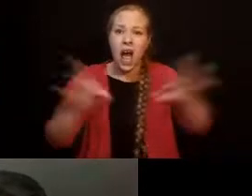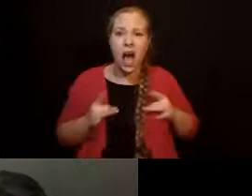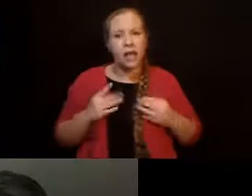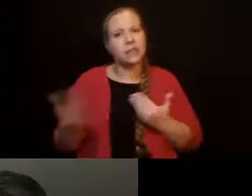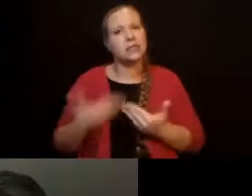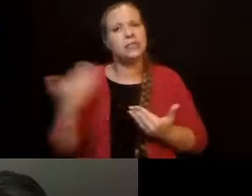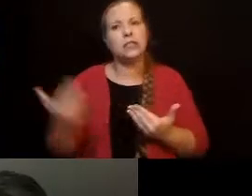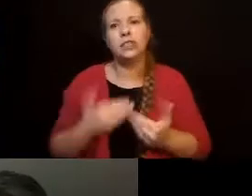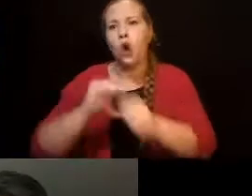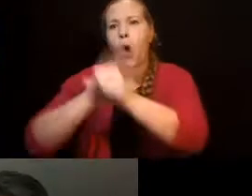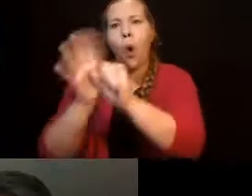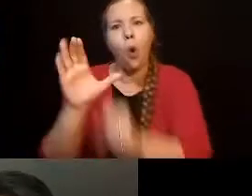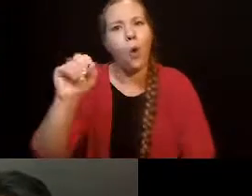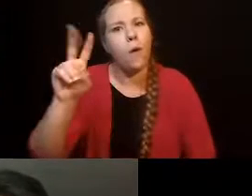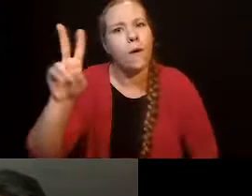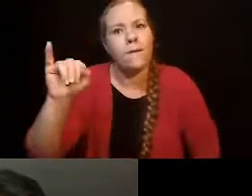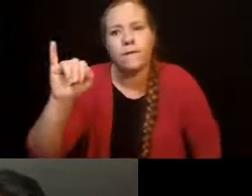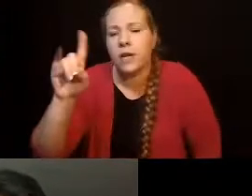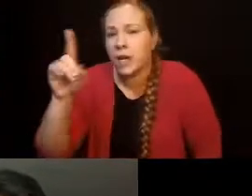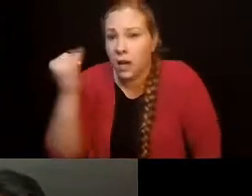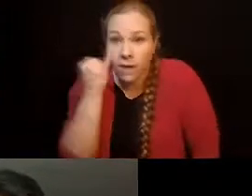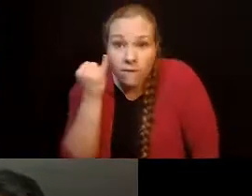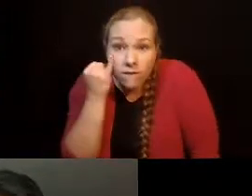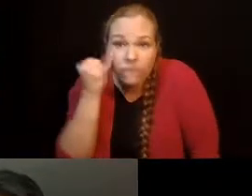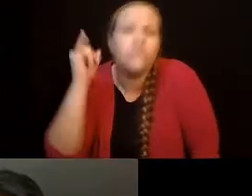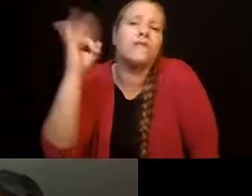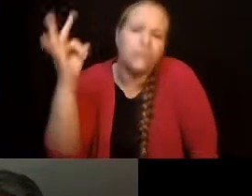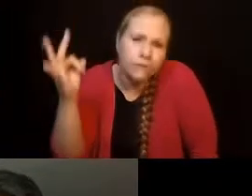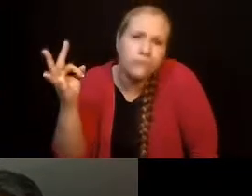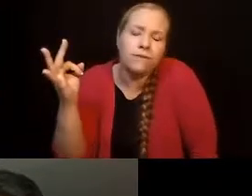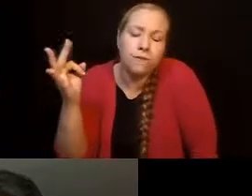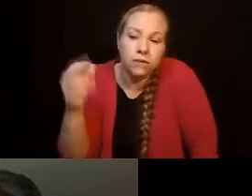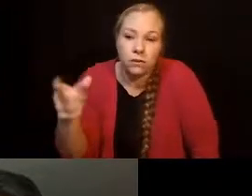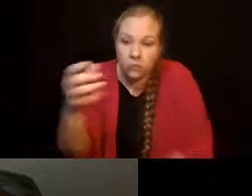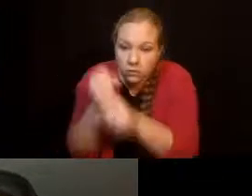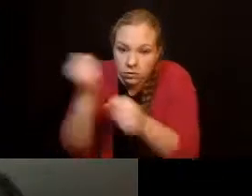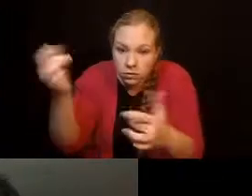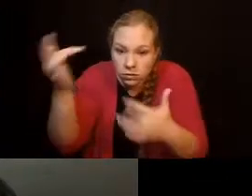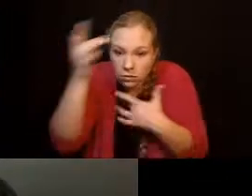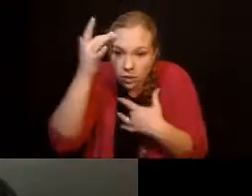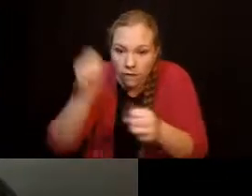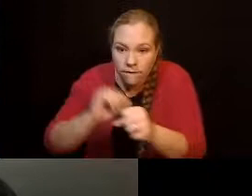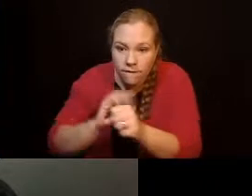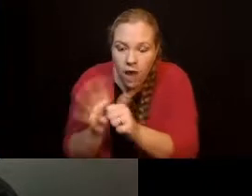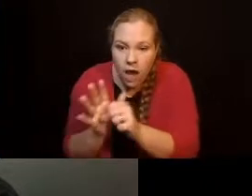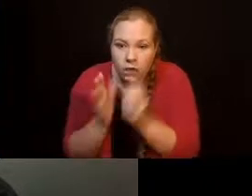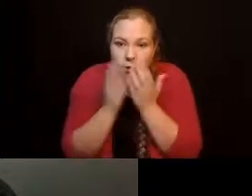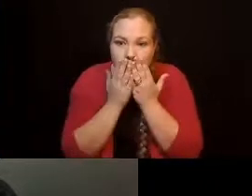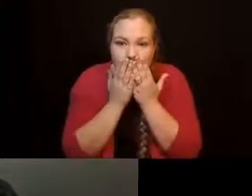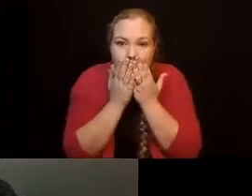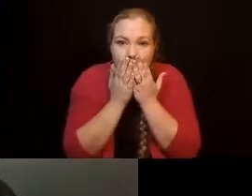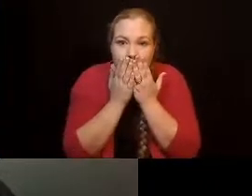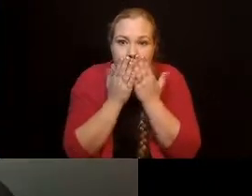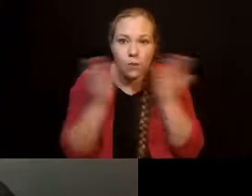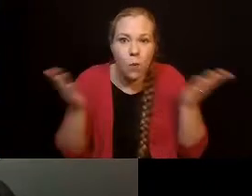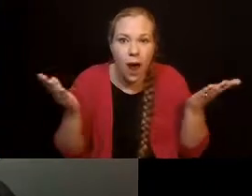things would not turn out well if he contracted this virus. Do I let him go back because